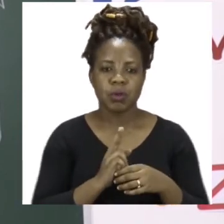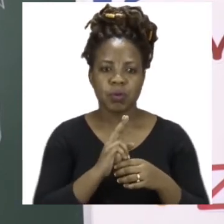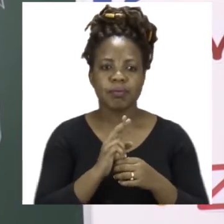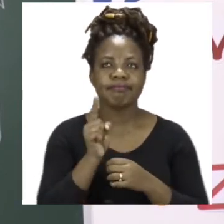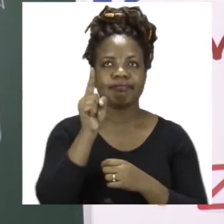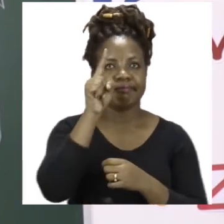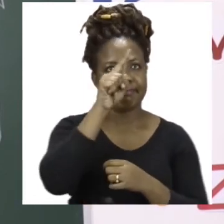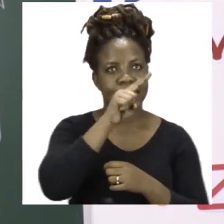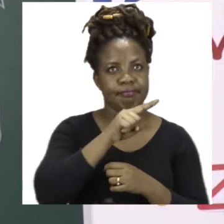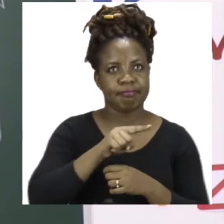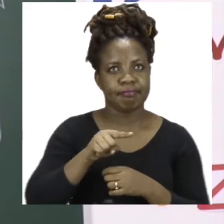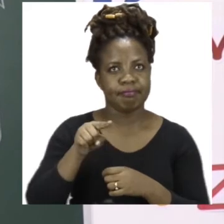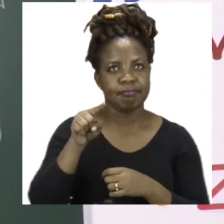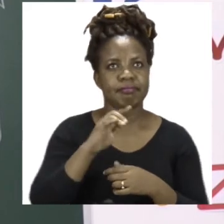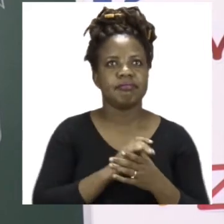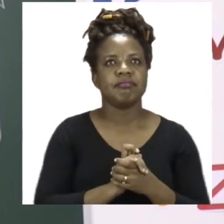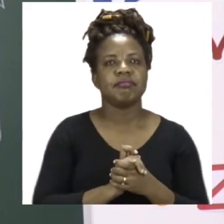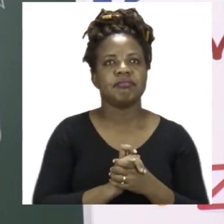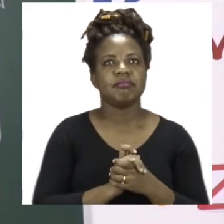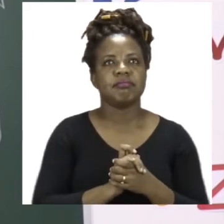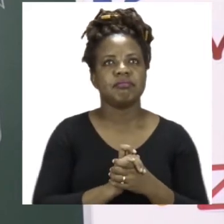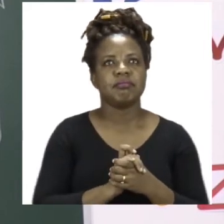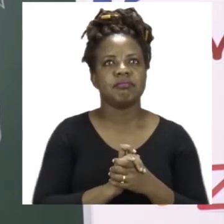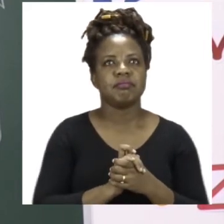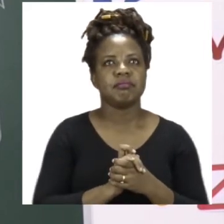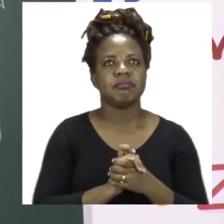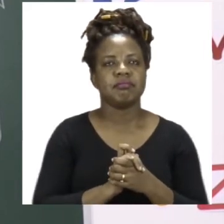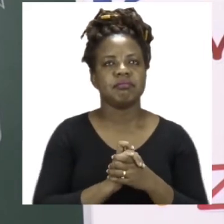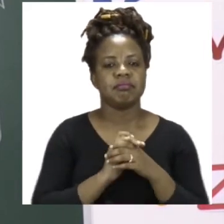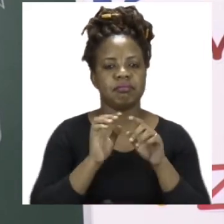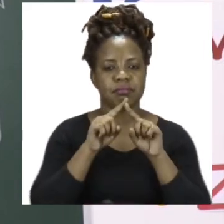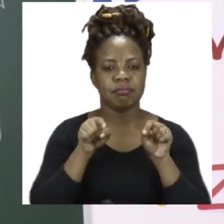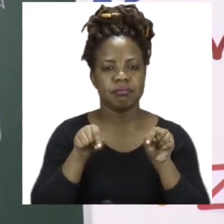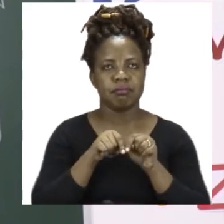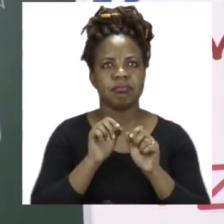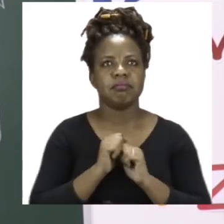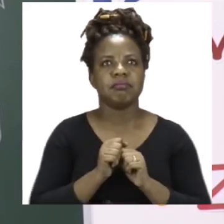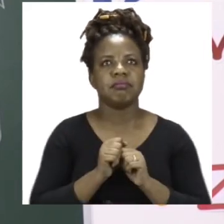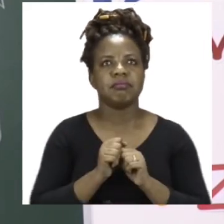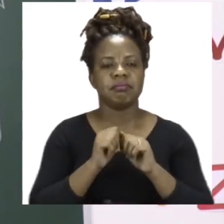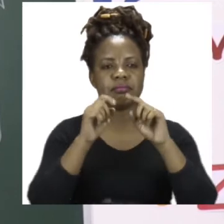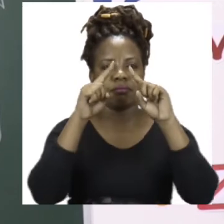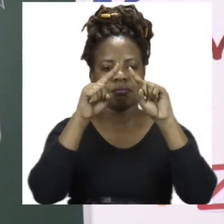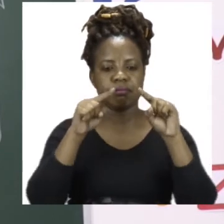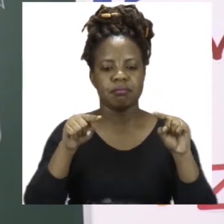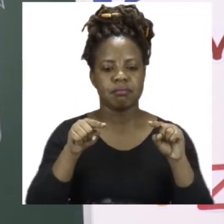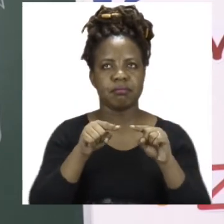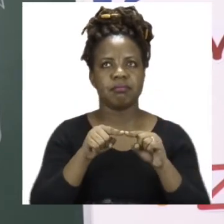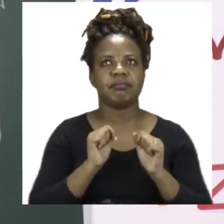Your circle. Your squares. Your triangles.